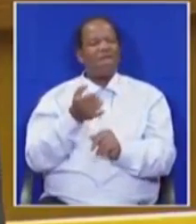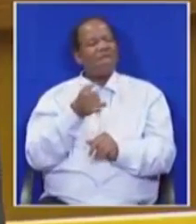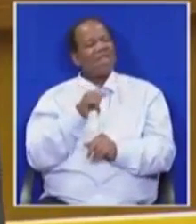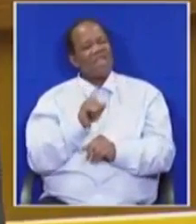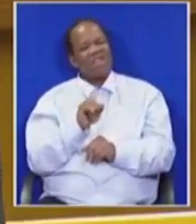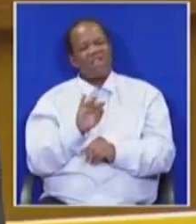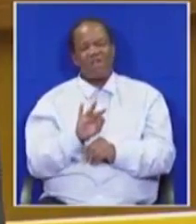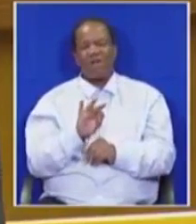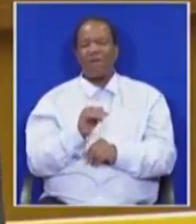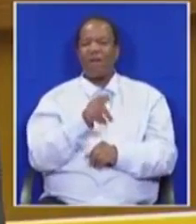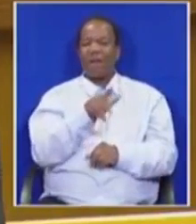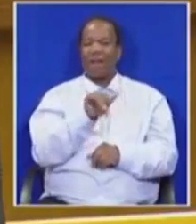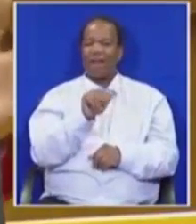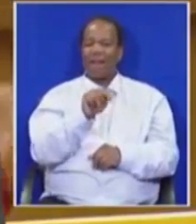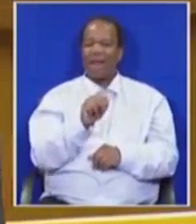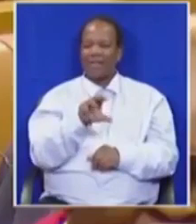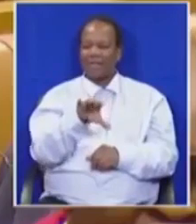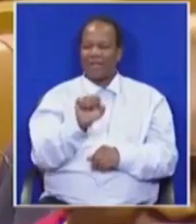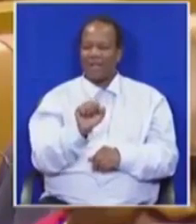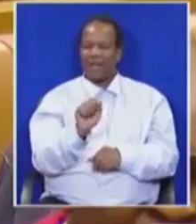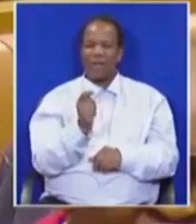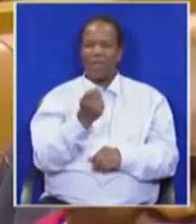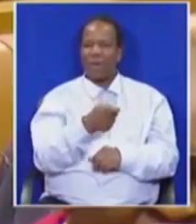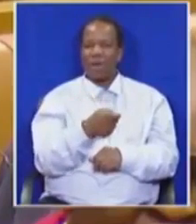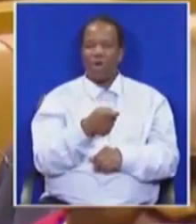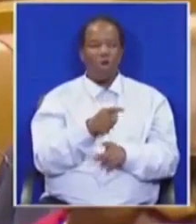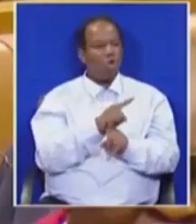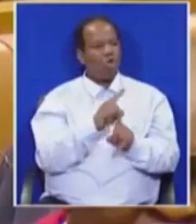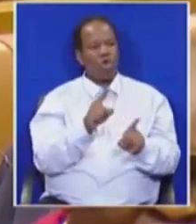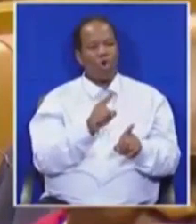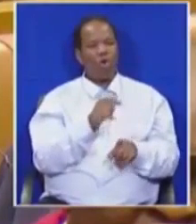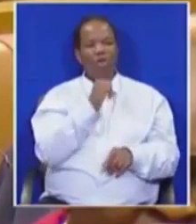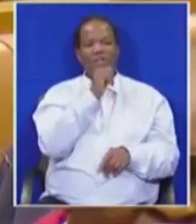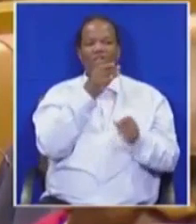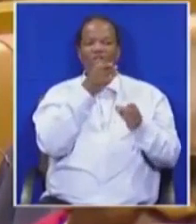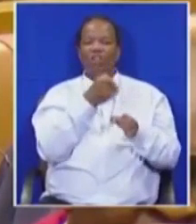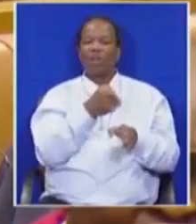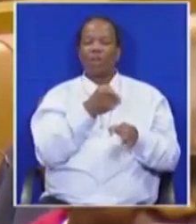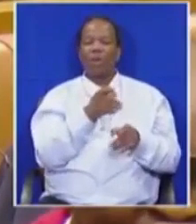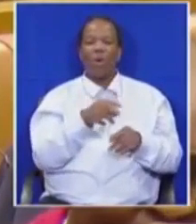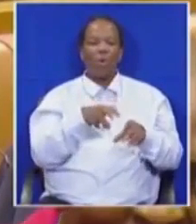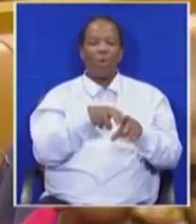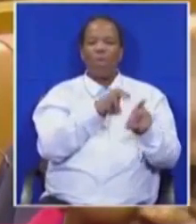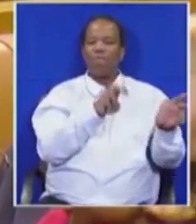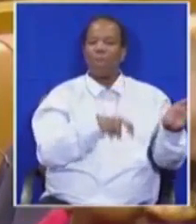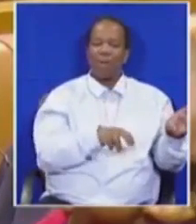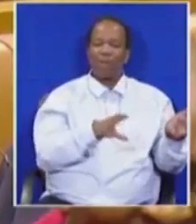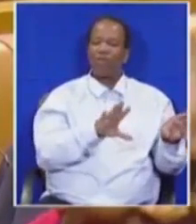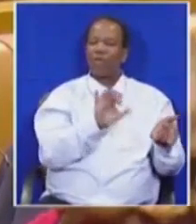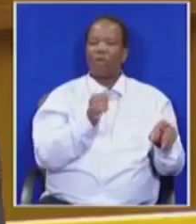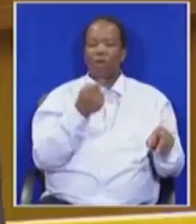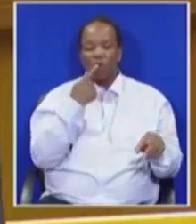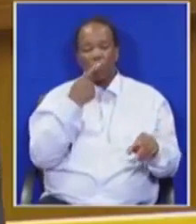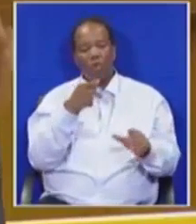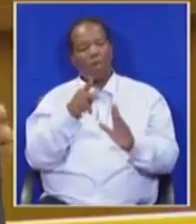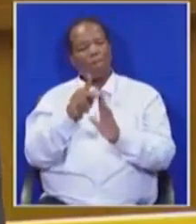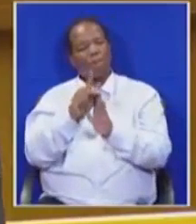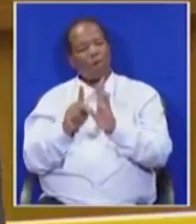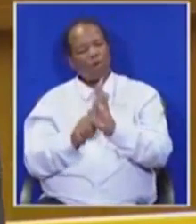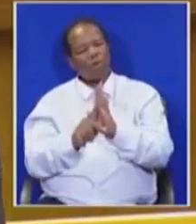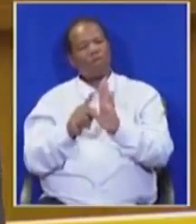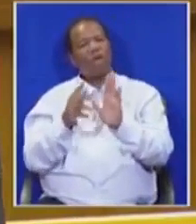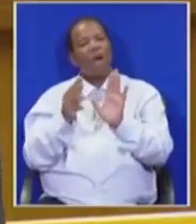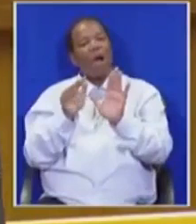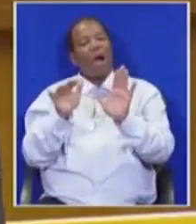without compensation, there is no investor who will leave the country. They will look at our policy and say, how do we continue to